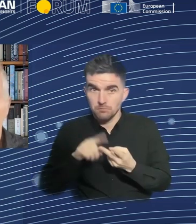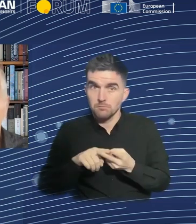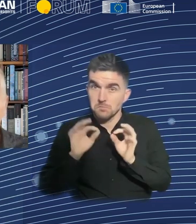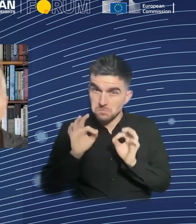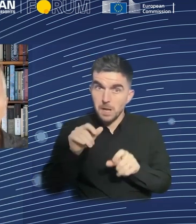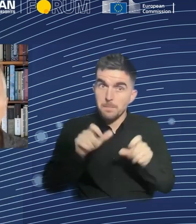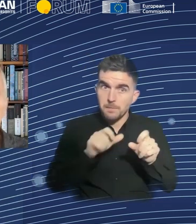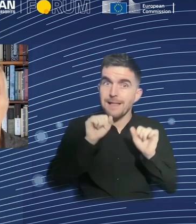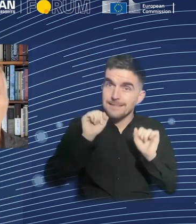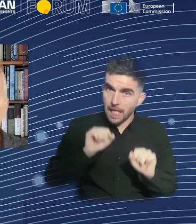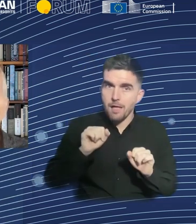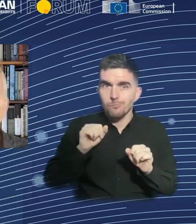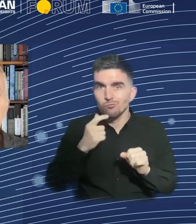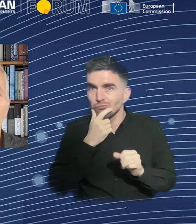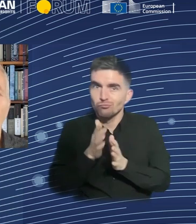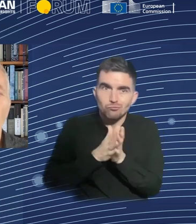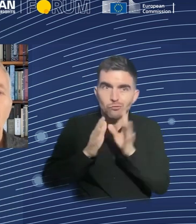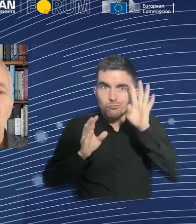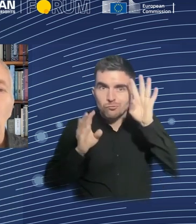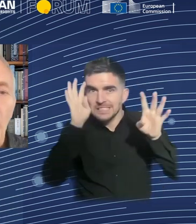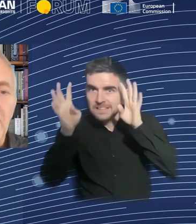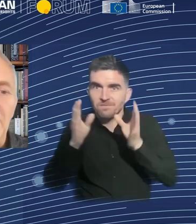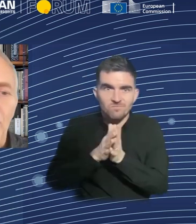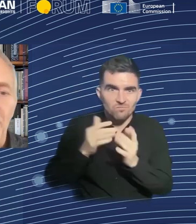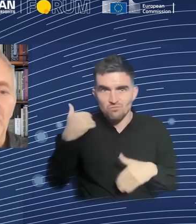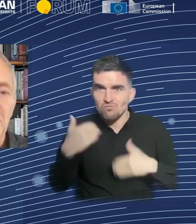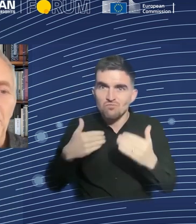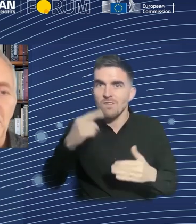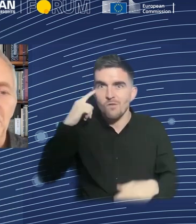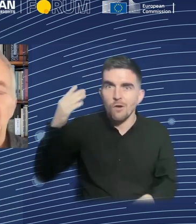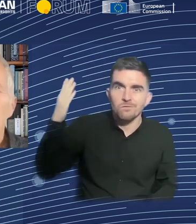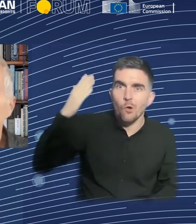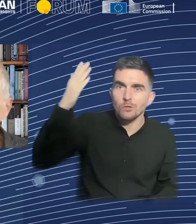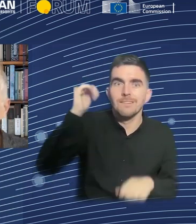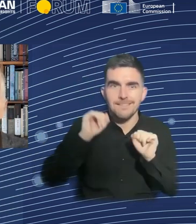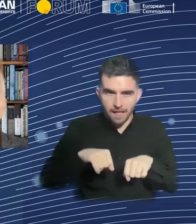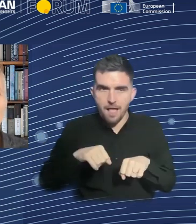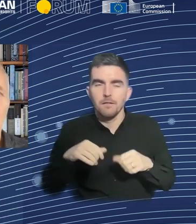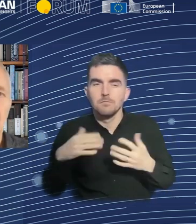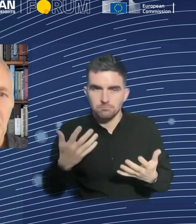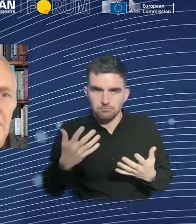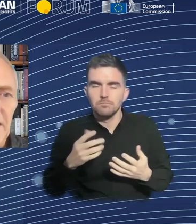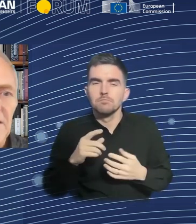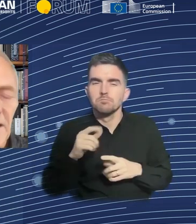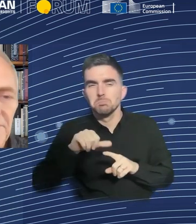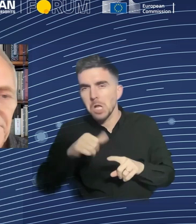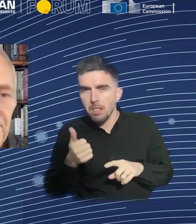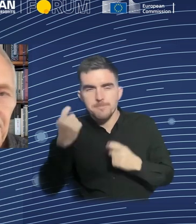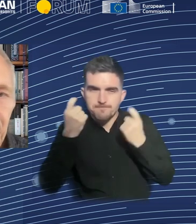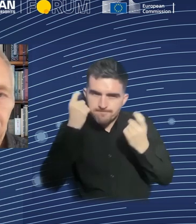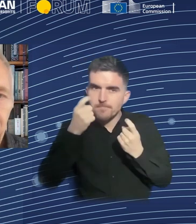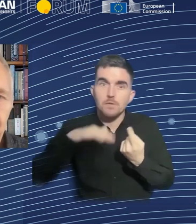to the extent that the market gets out of whack, to correct it rather than accept these imbalances. Next slide.